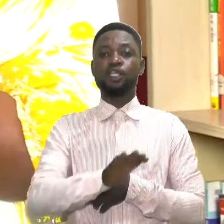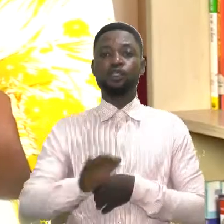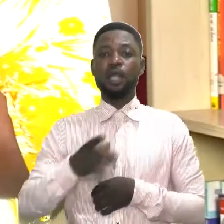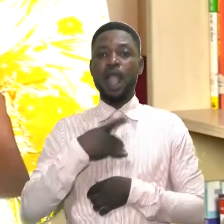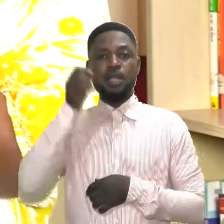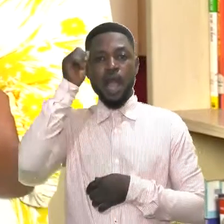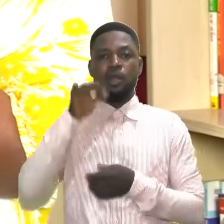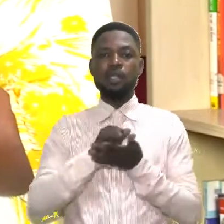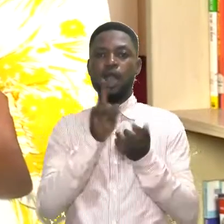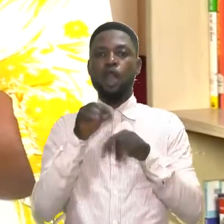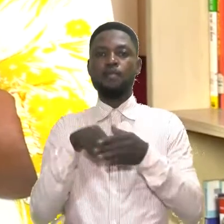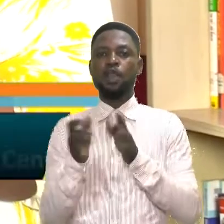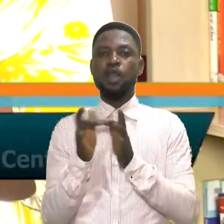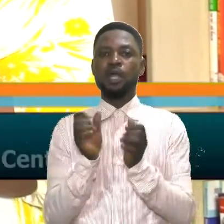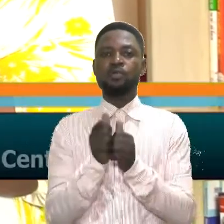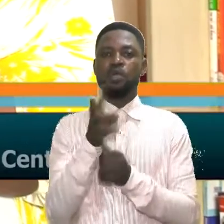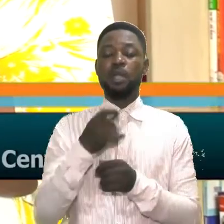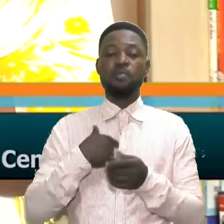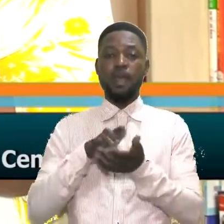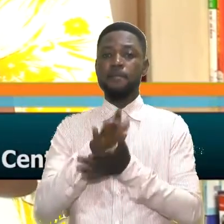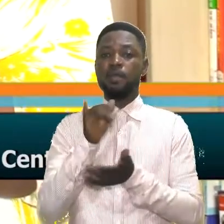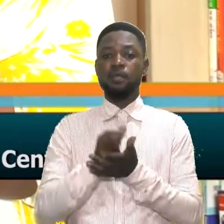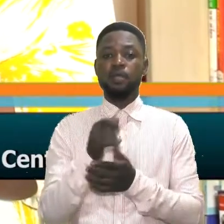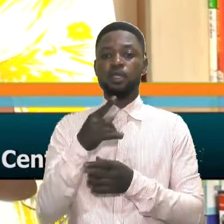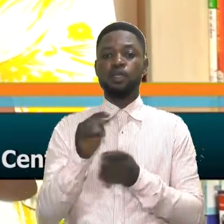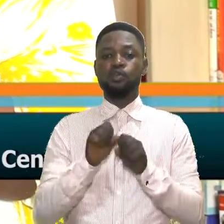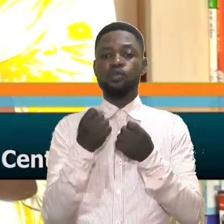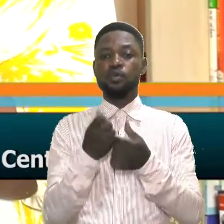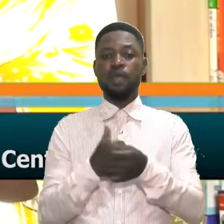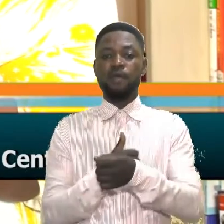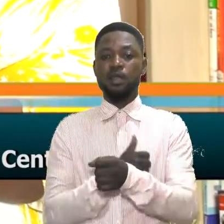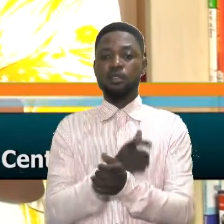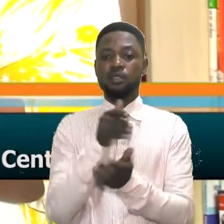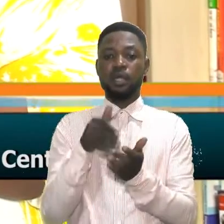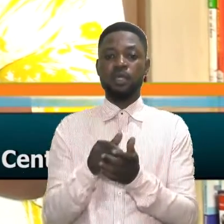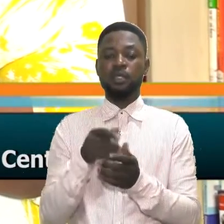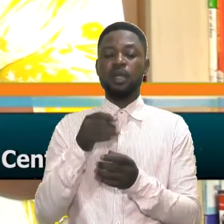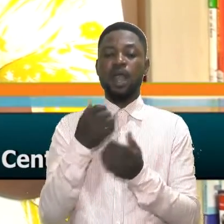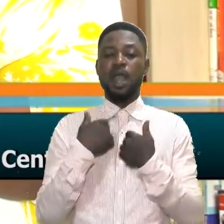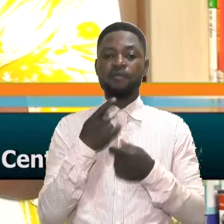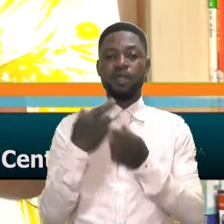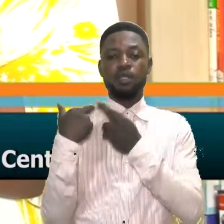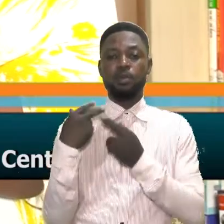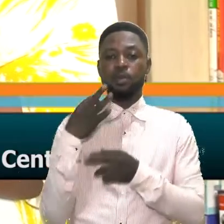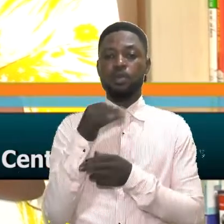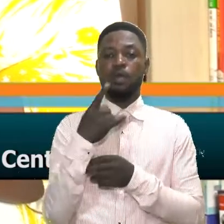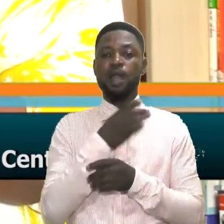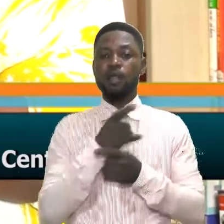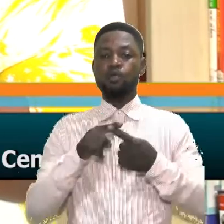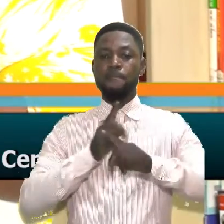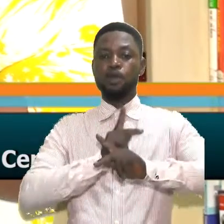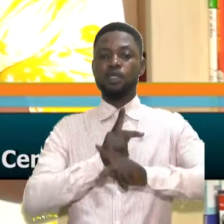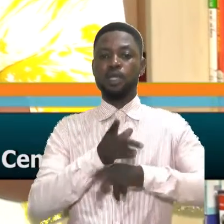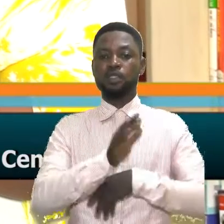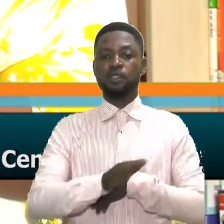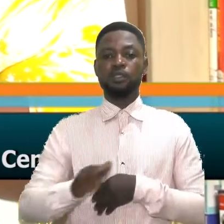children with the adults that come in contact with them. We believe at the TCHR Foundation Child Advocacy Center, there is the responsibility of adults